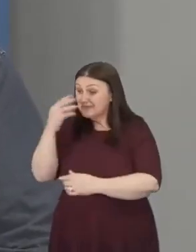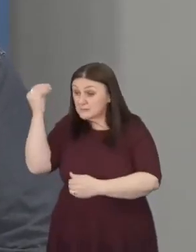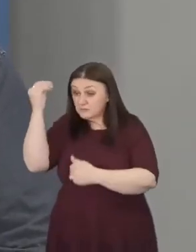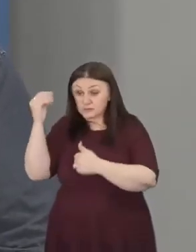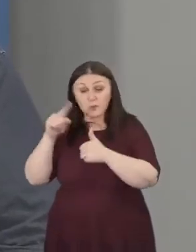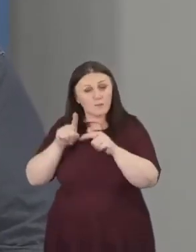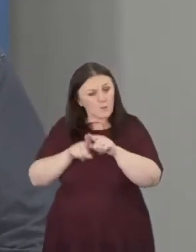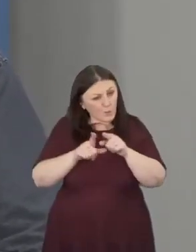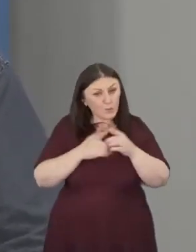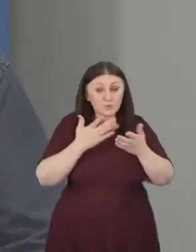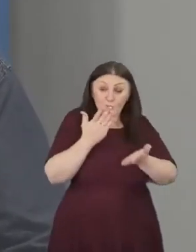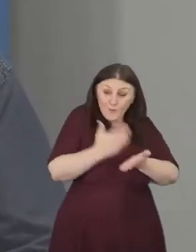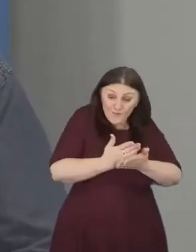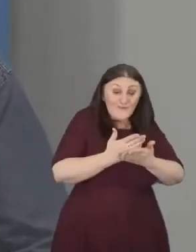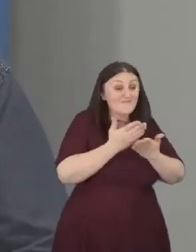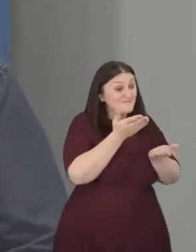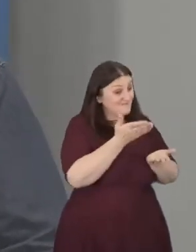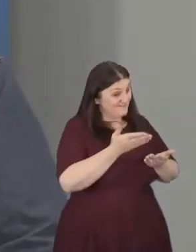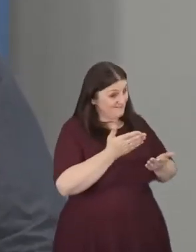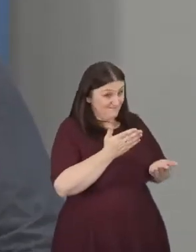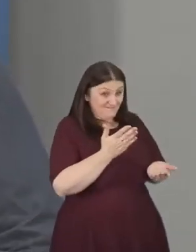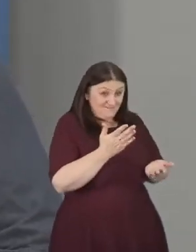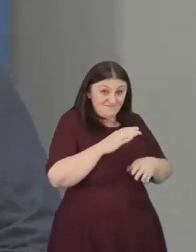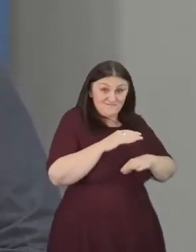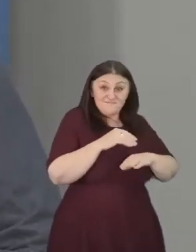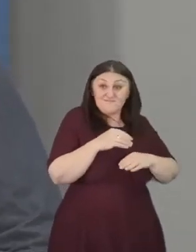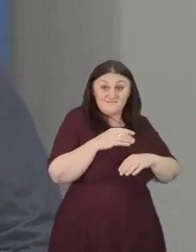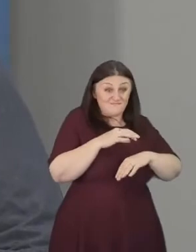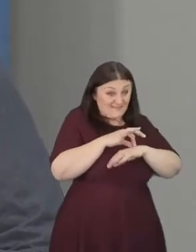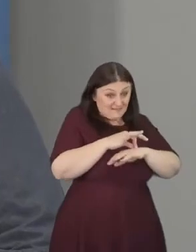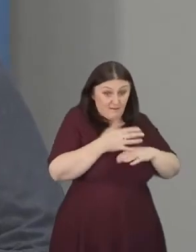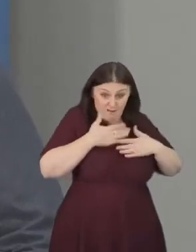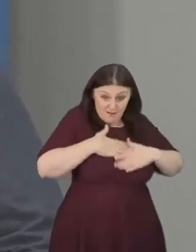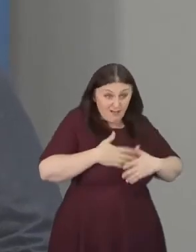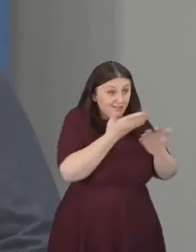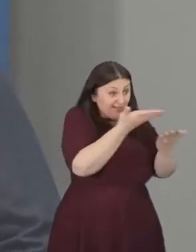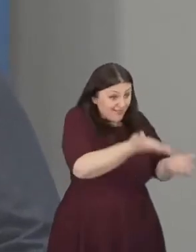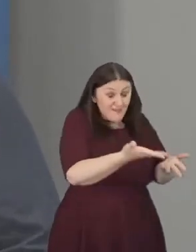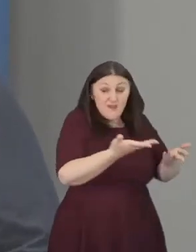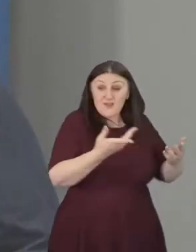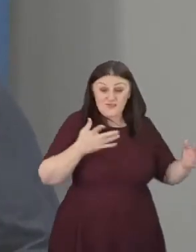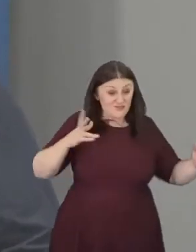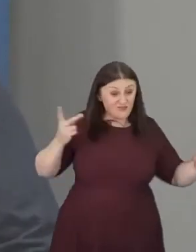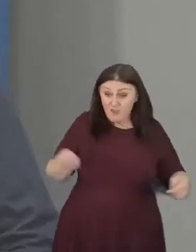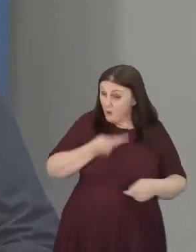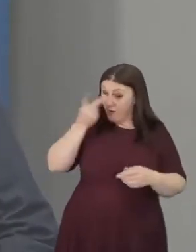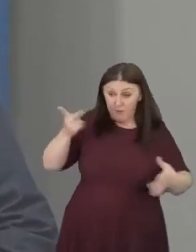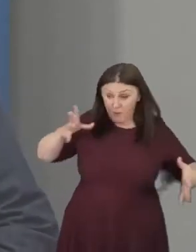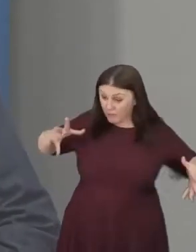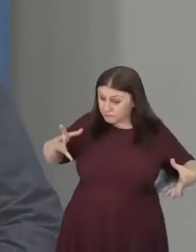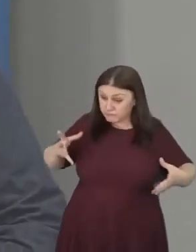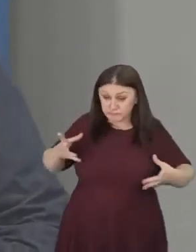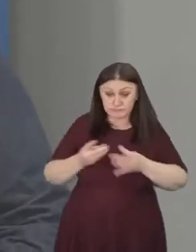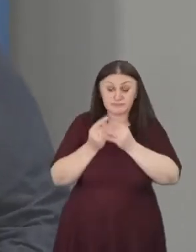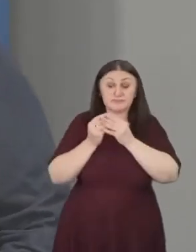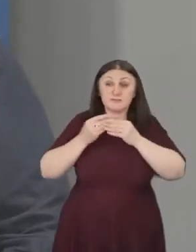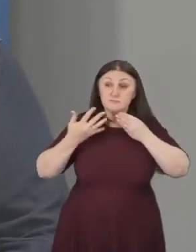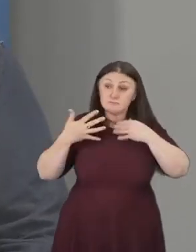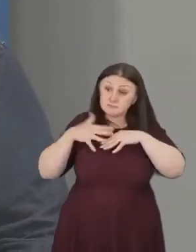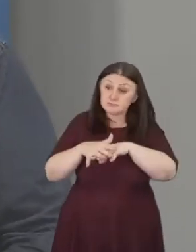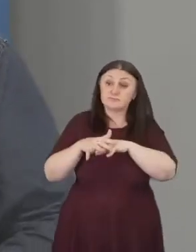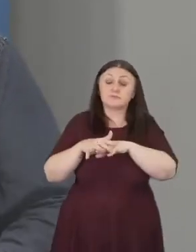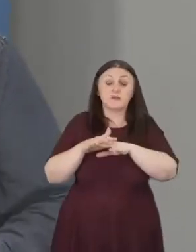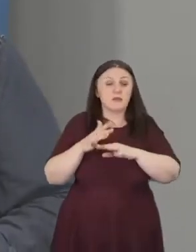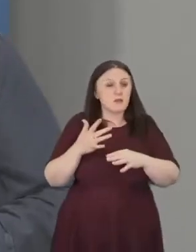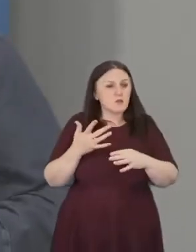believing that these are inseparably intertwined, and for people to have abundant life